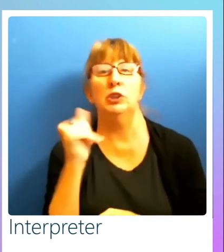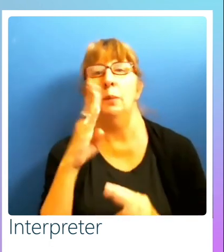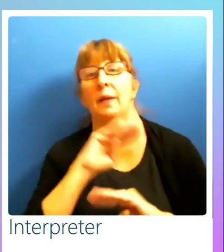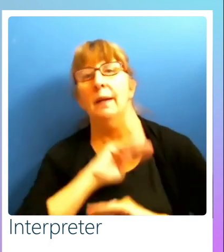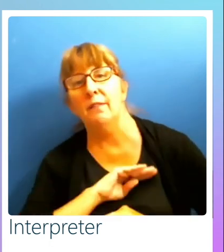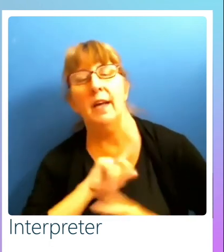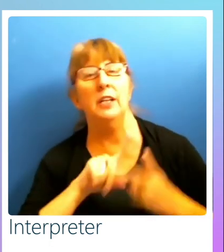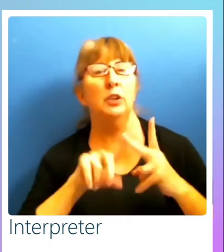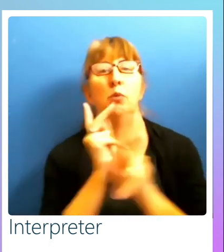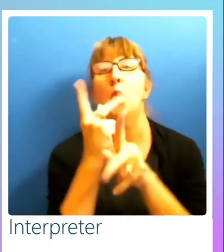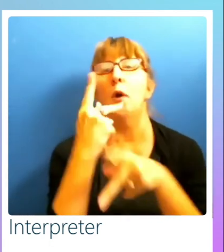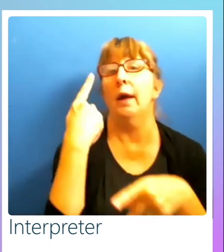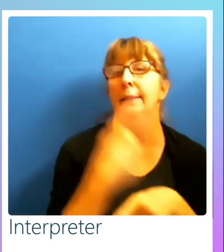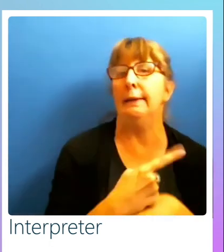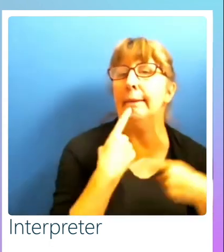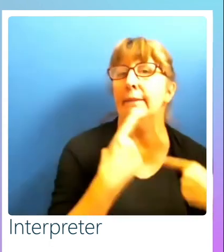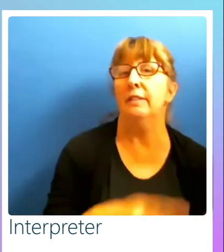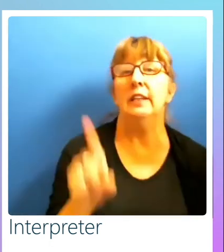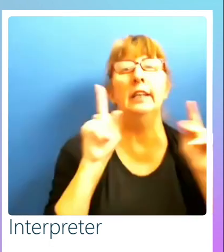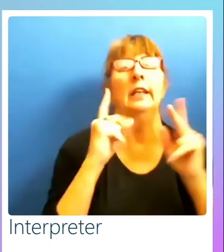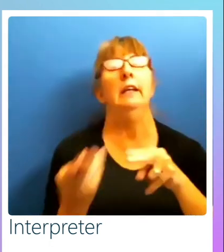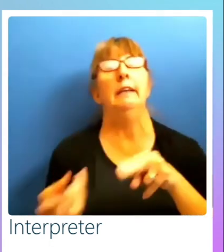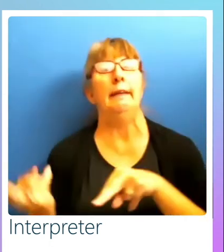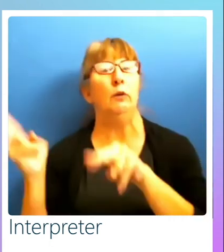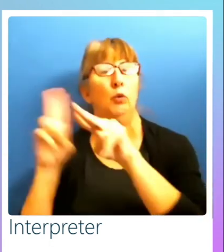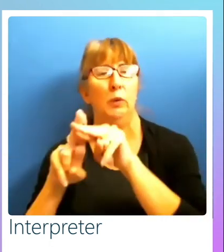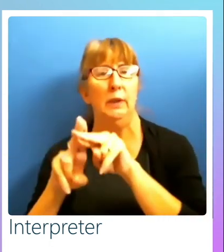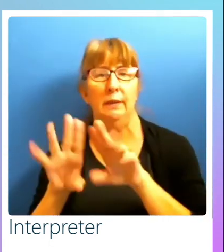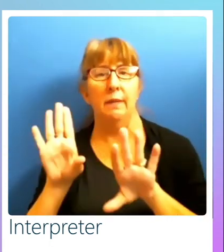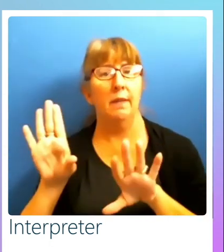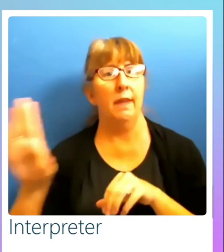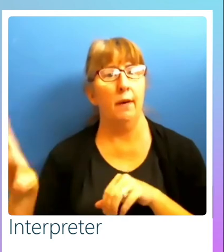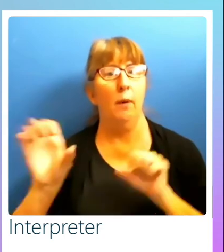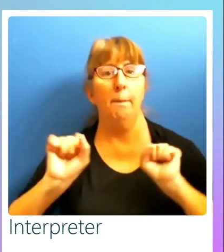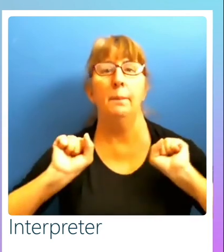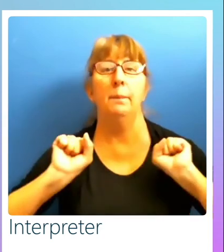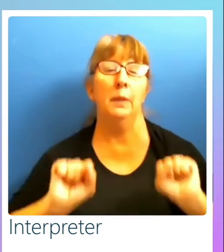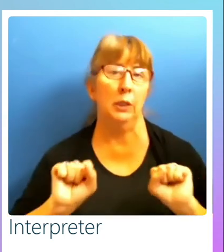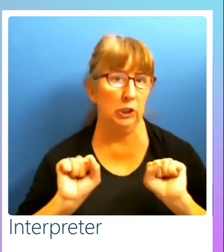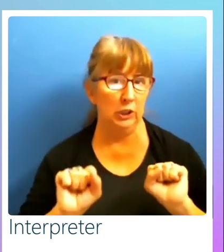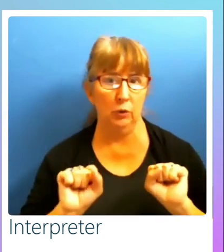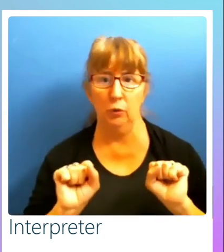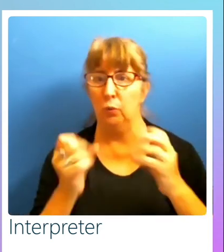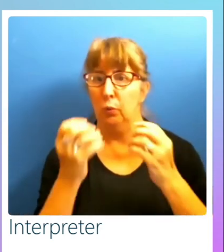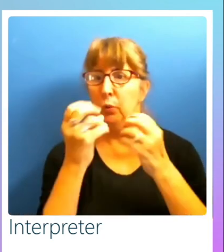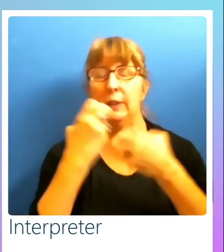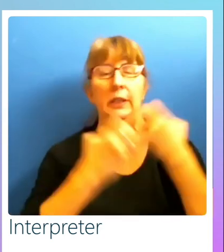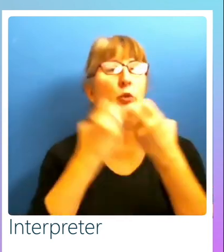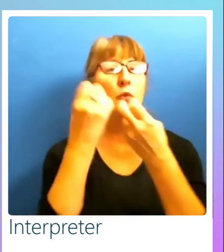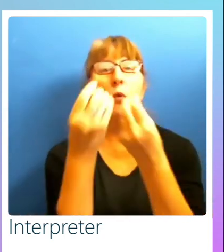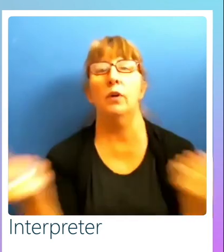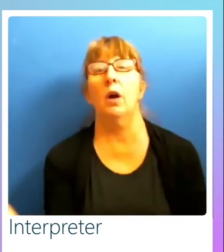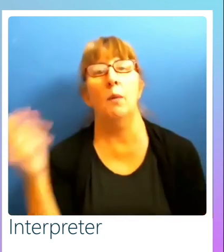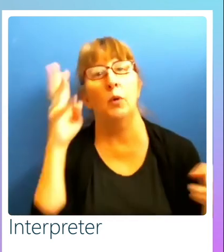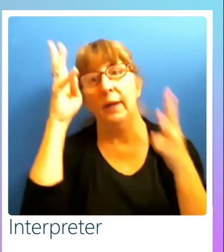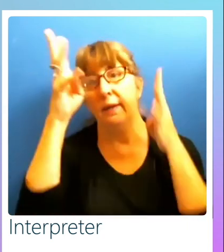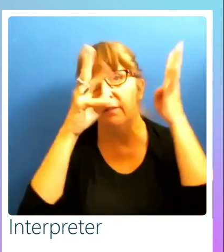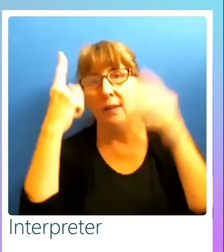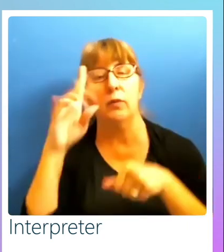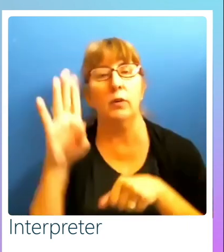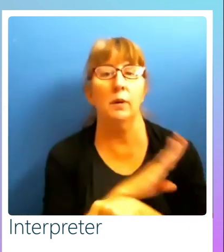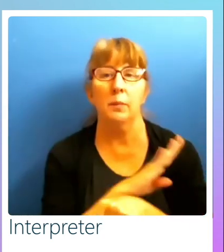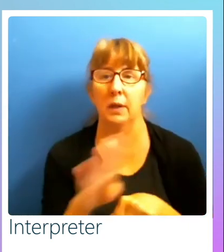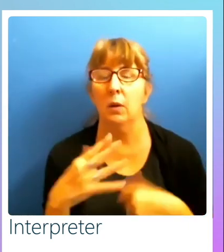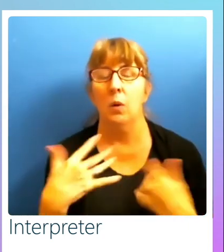productivity, the increase in, you know, their ability to, you know, overcome issues or innovate for your company. mean, it's